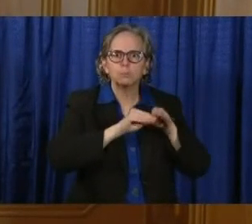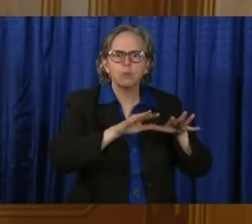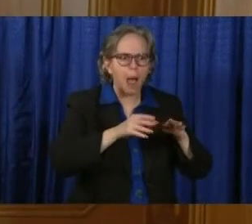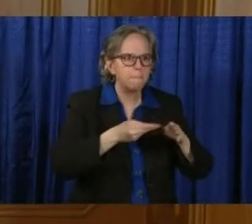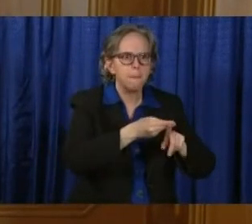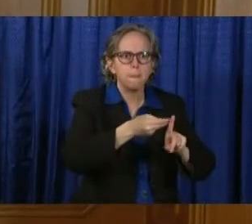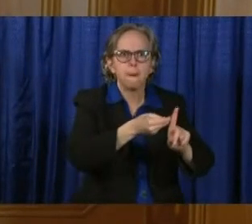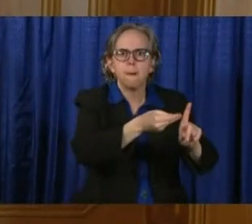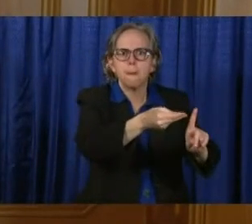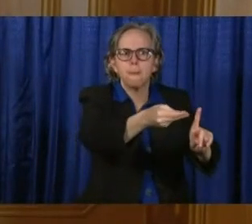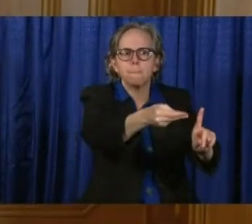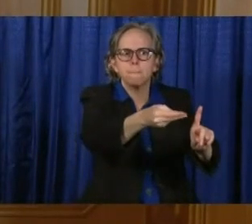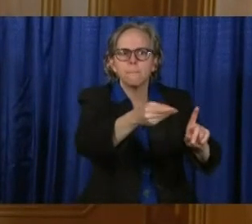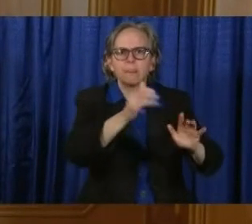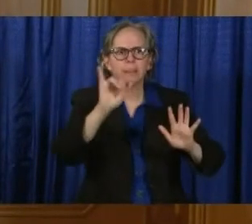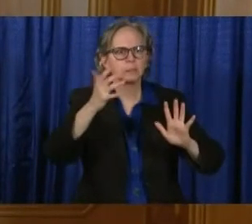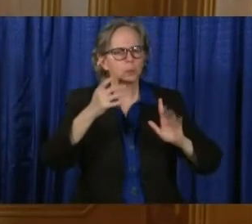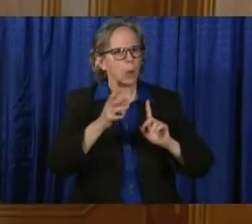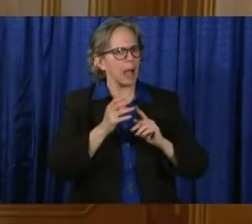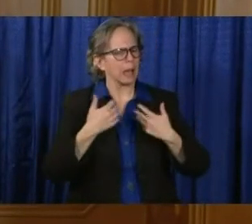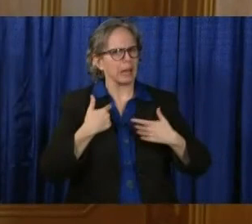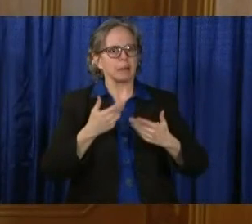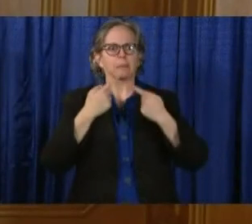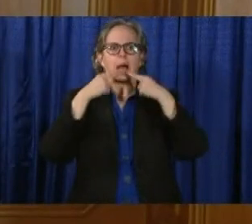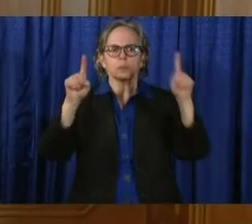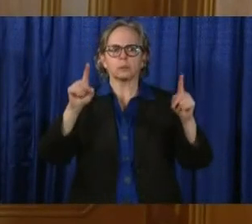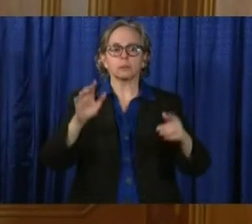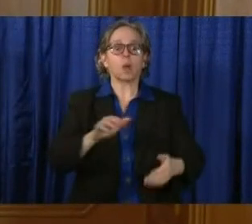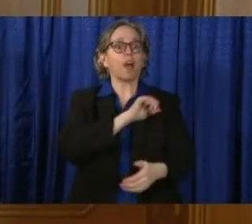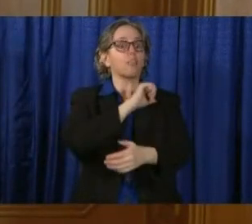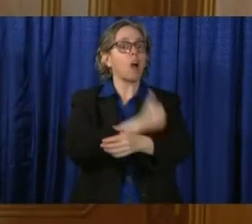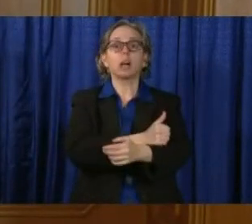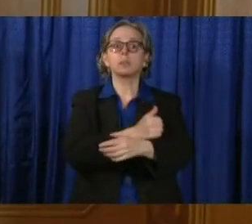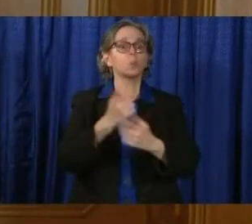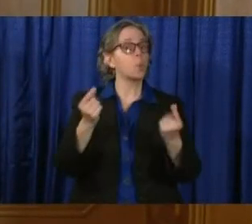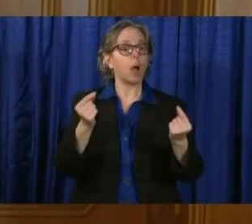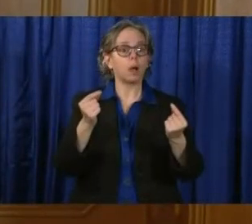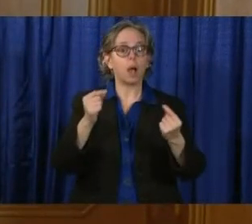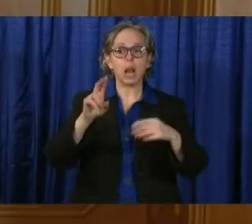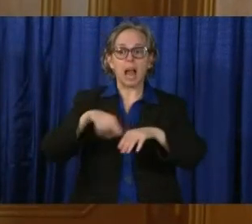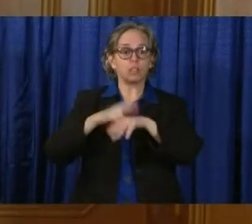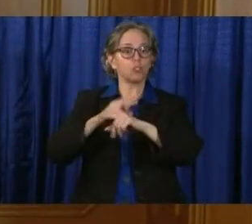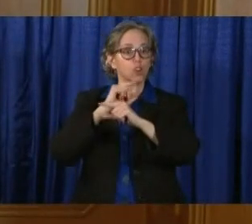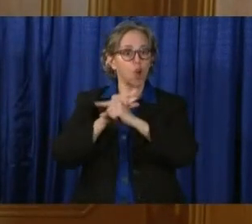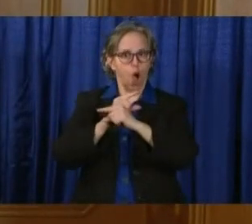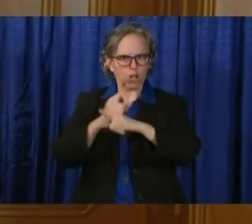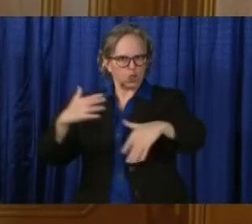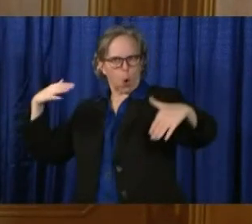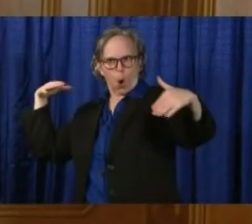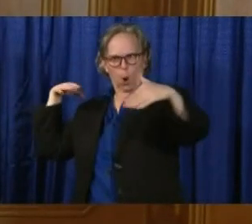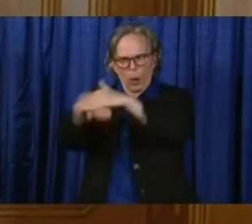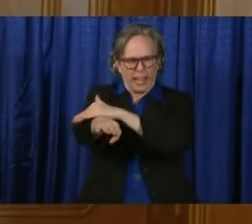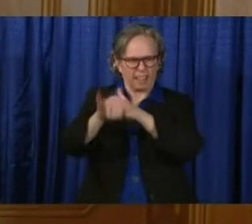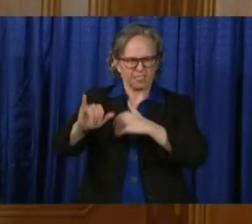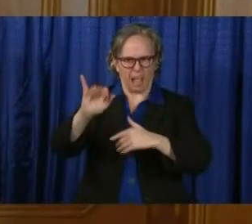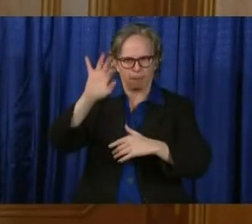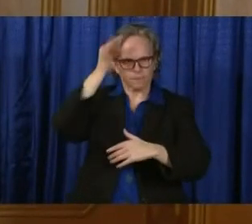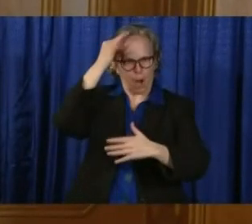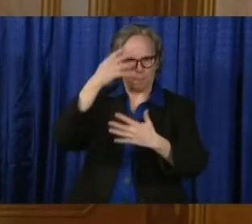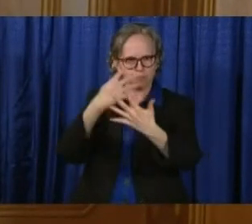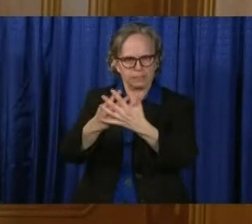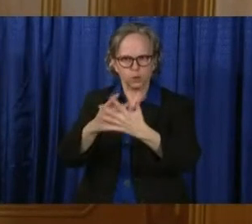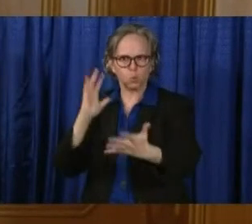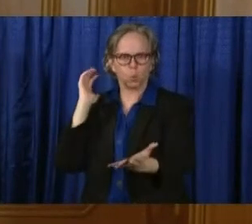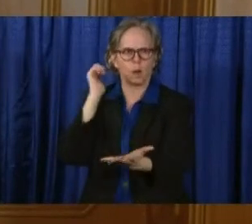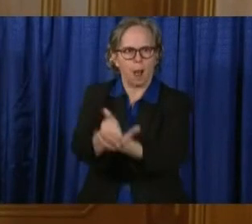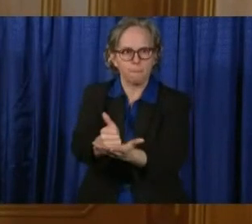I'm announcing I've authorized the Ohio National Guard to go into Elkton Prison to assist. This is very limited.